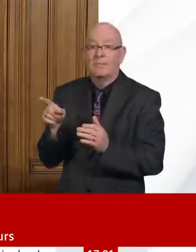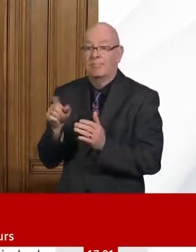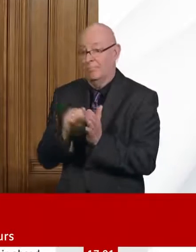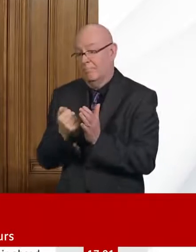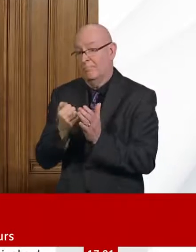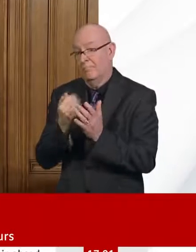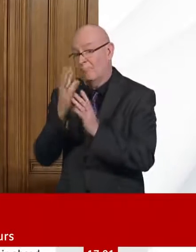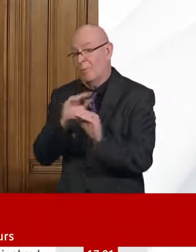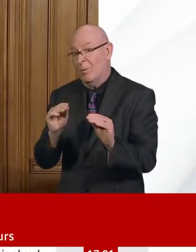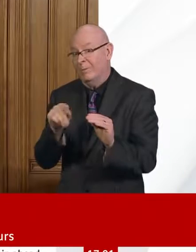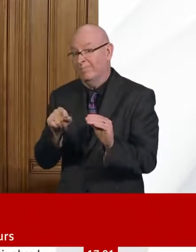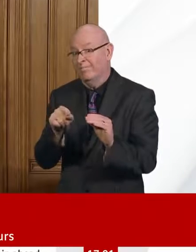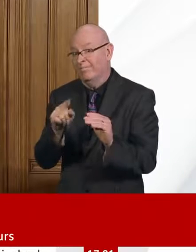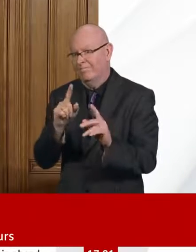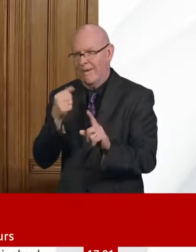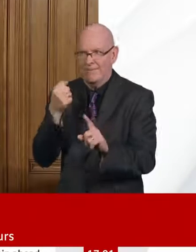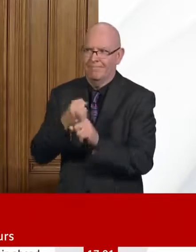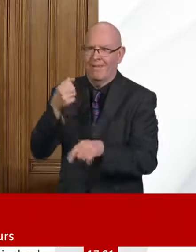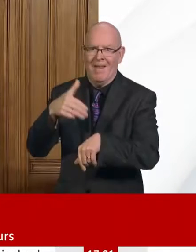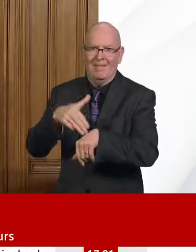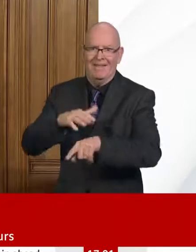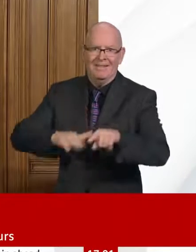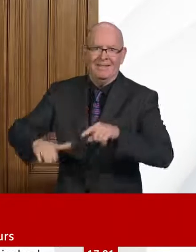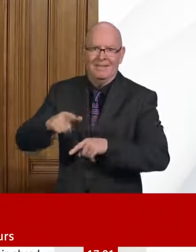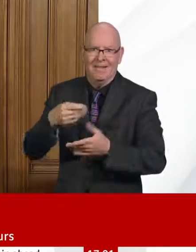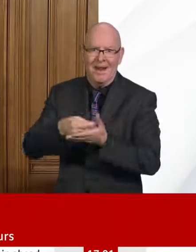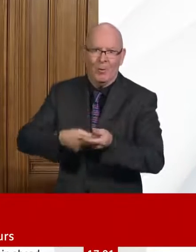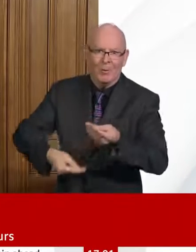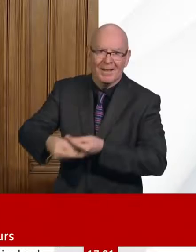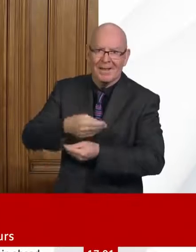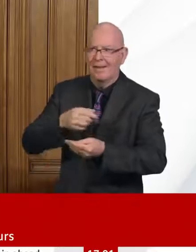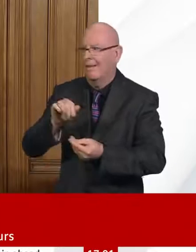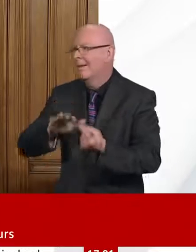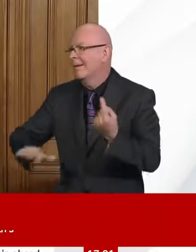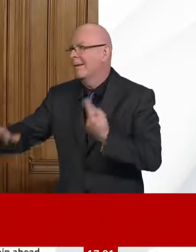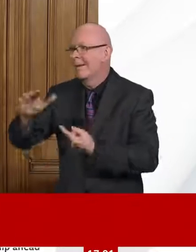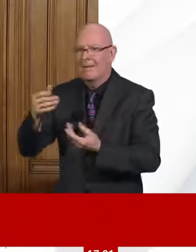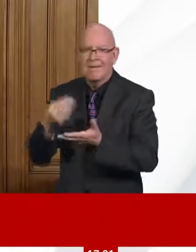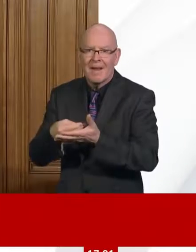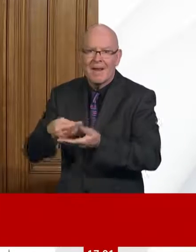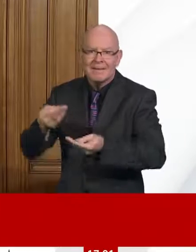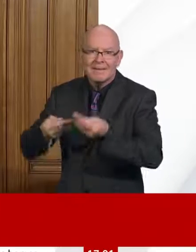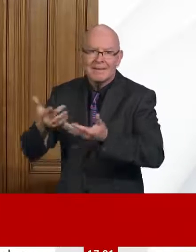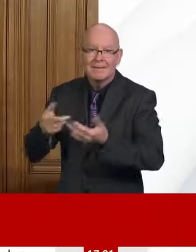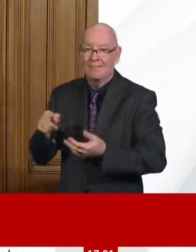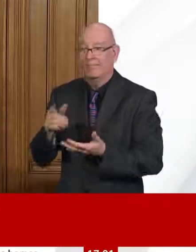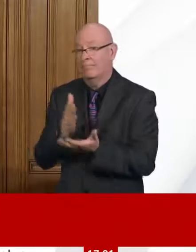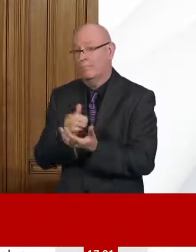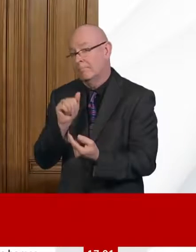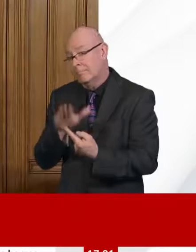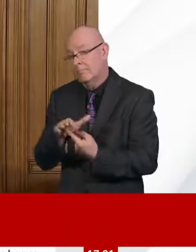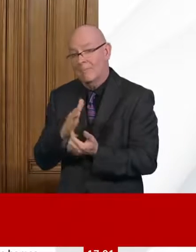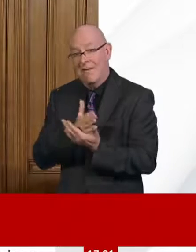what one possible scenario might look like, and it may not even be the most likely scenario. But it's